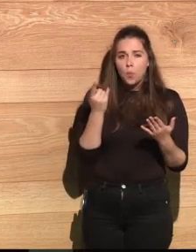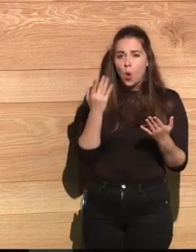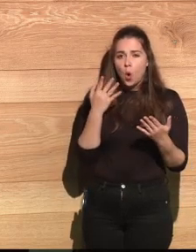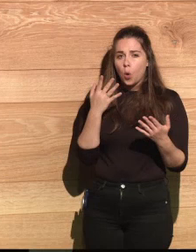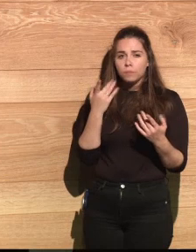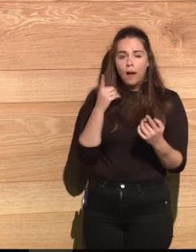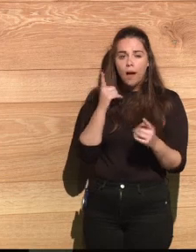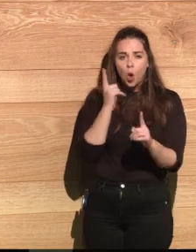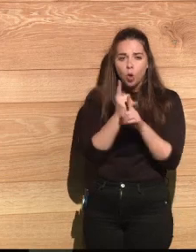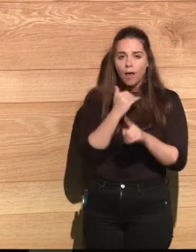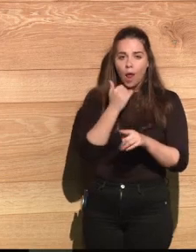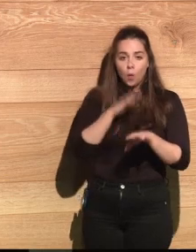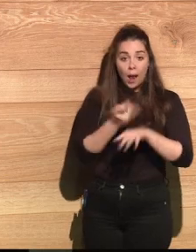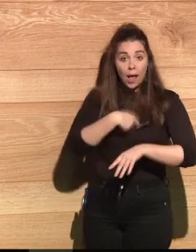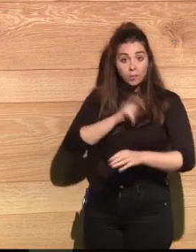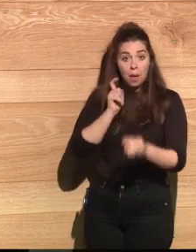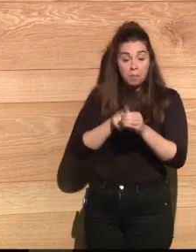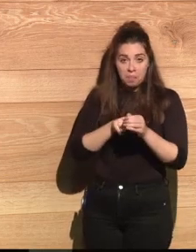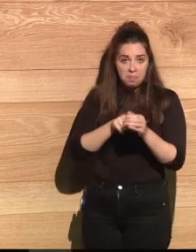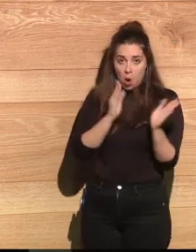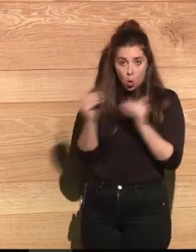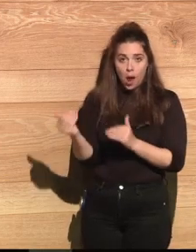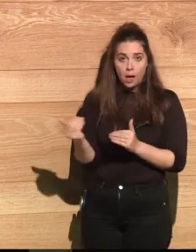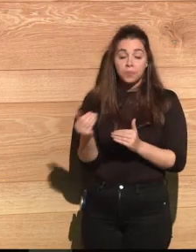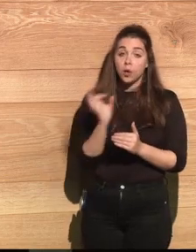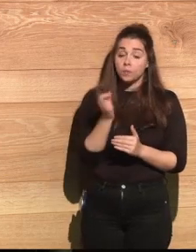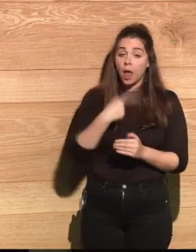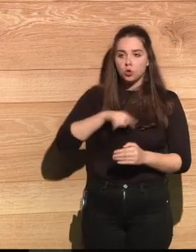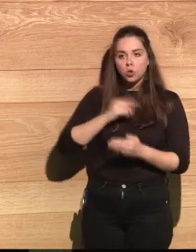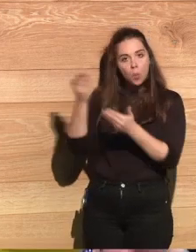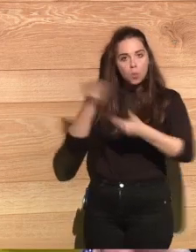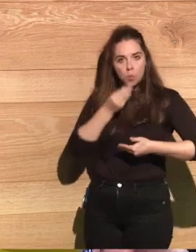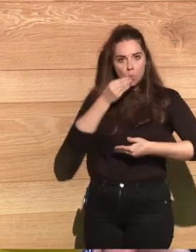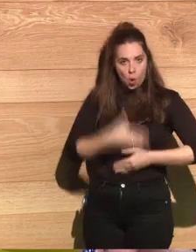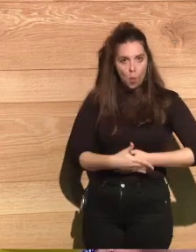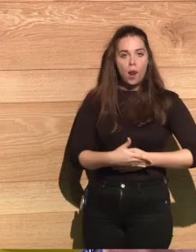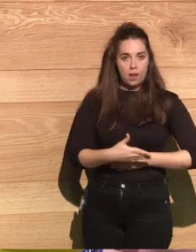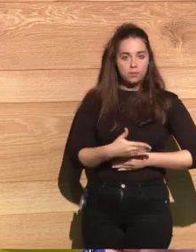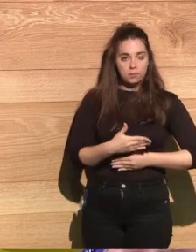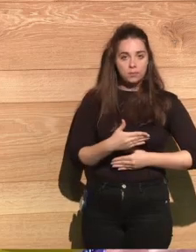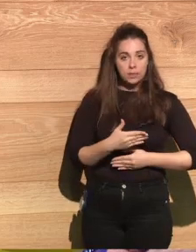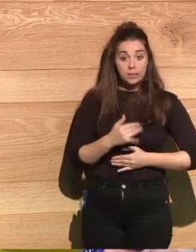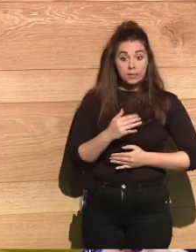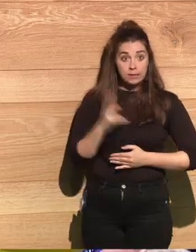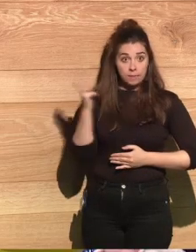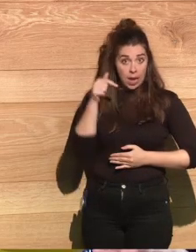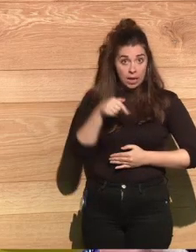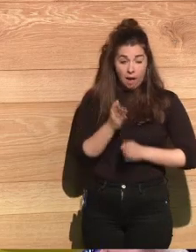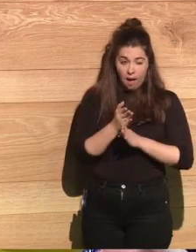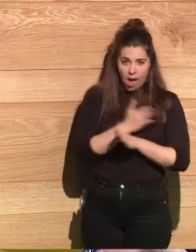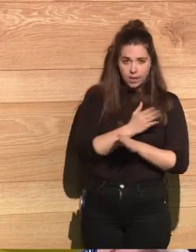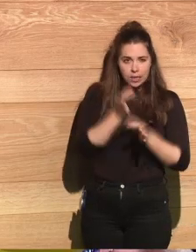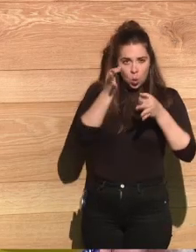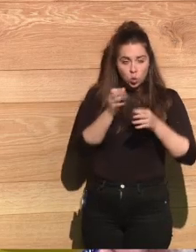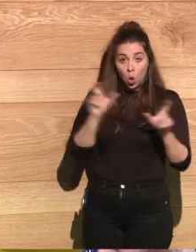It shouldn't be a legal issue for Spain to support the treaty. Before coming here,